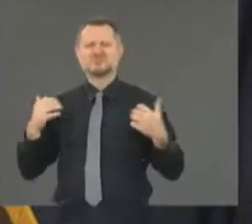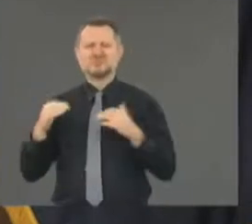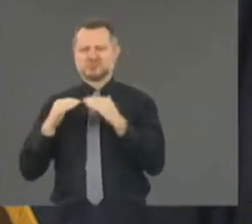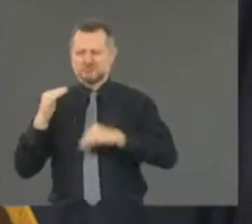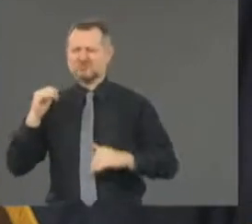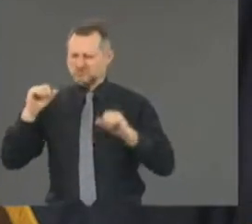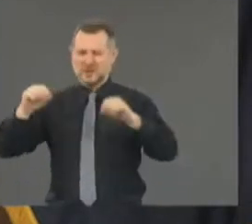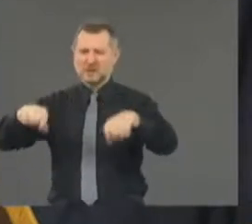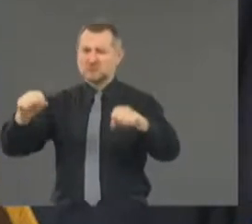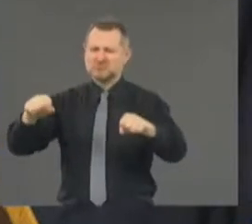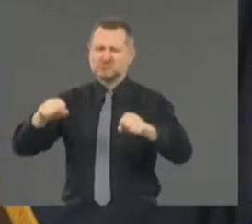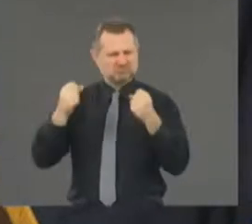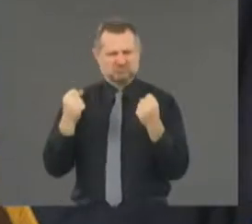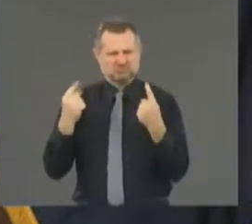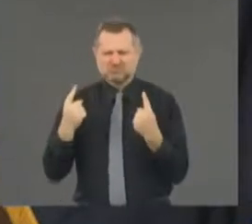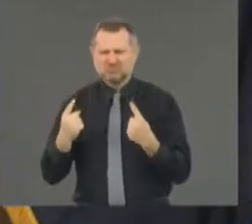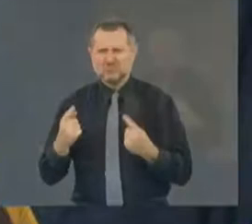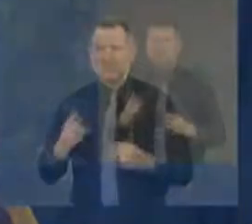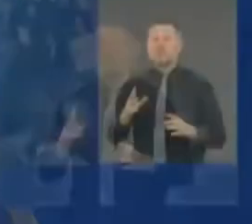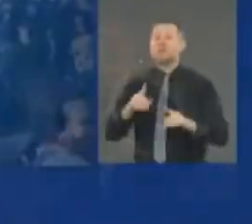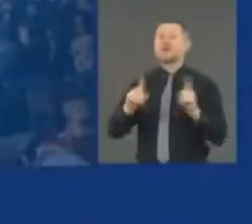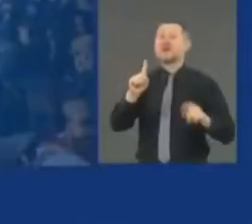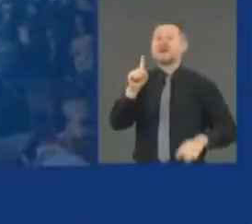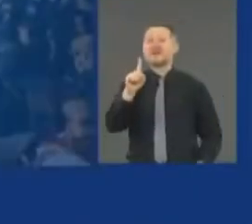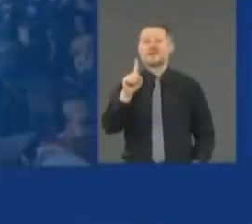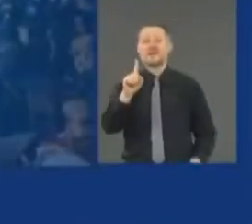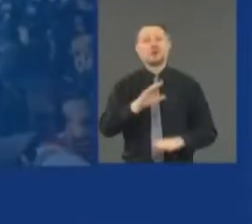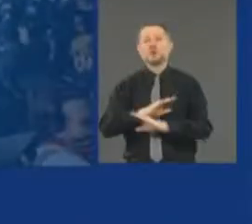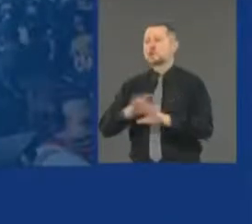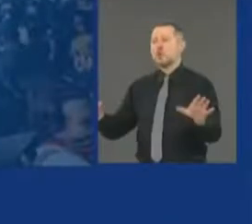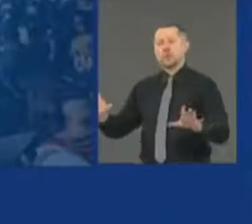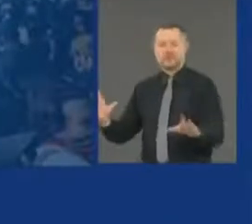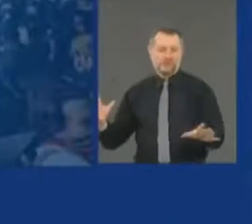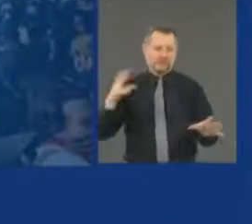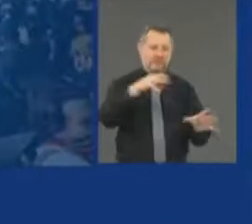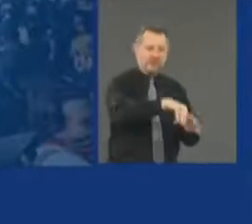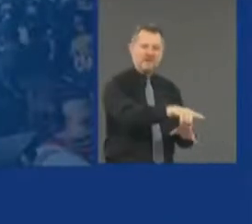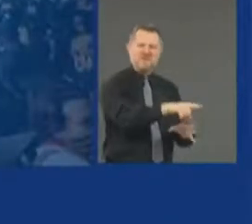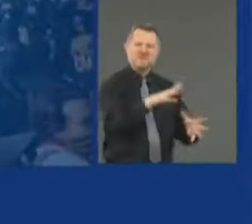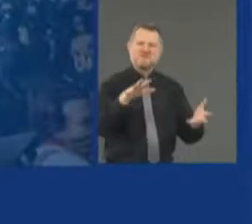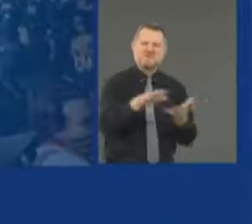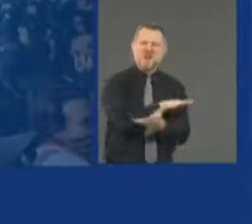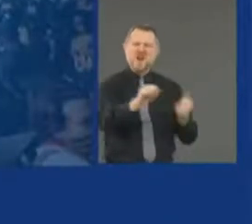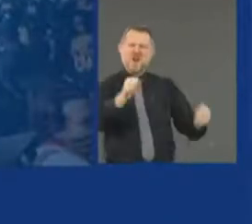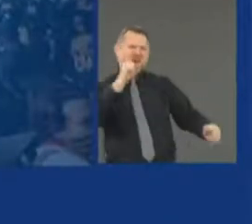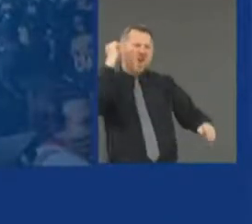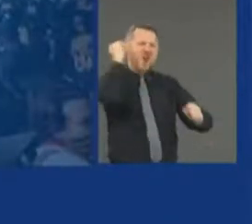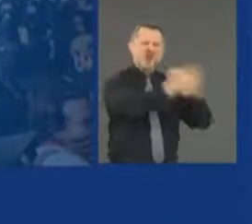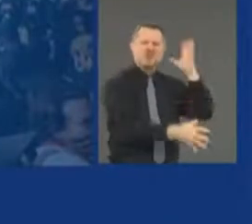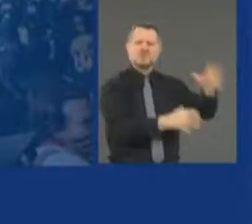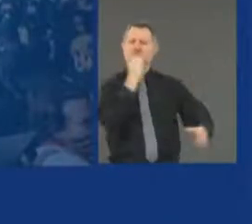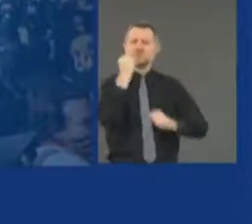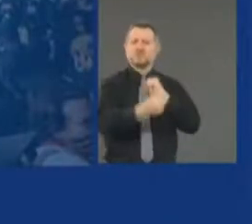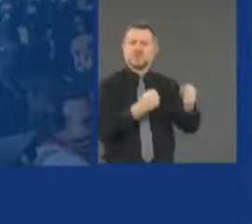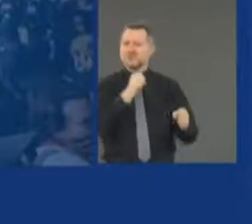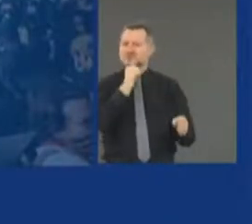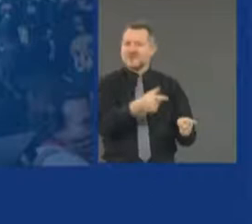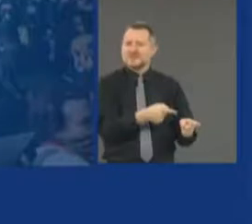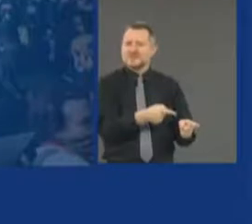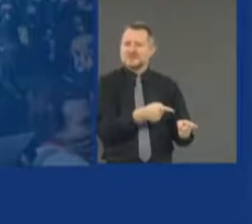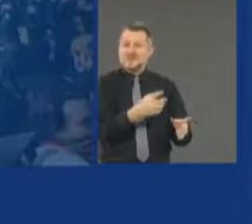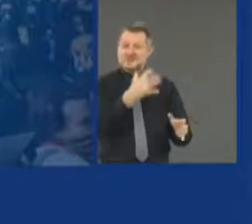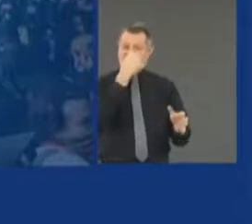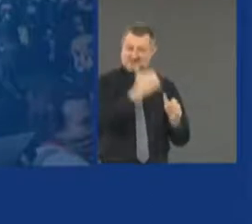don't be violent because when you are violent, you lose the righteous indignation.